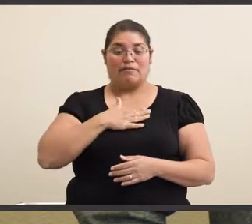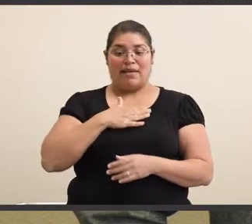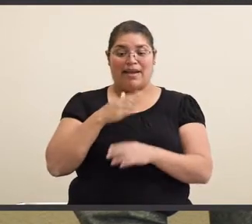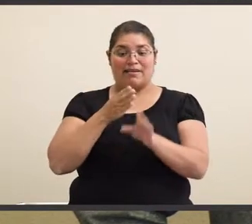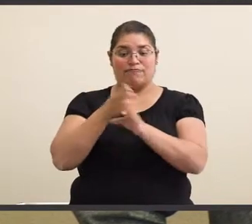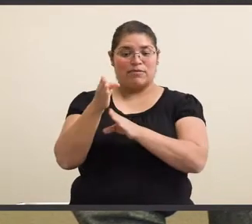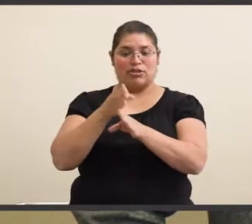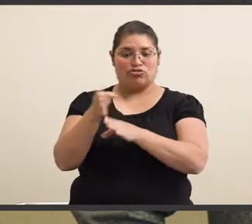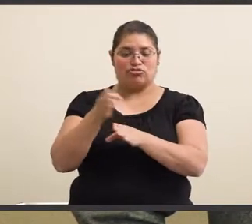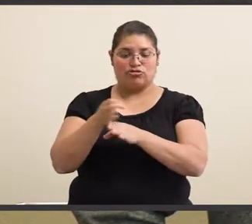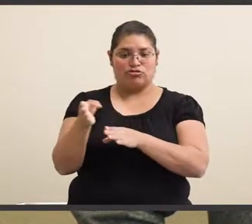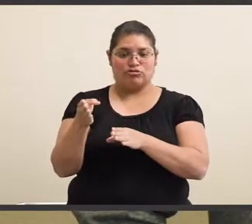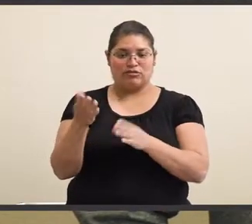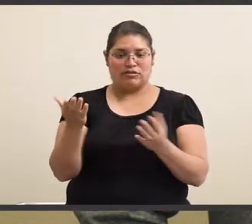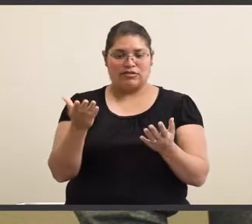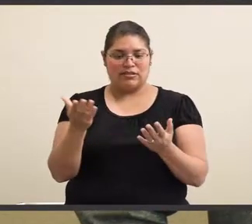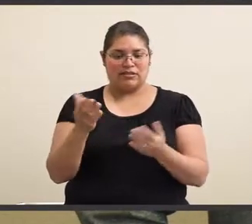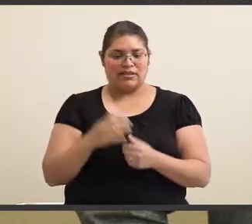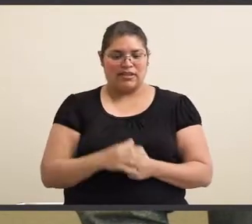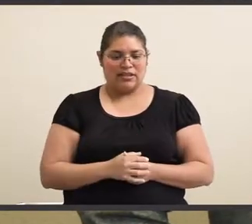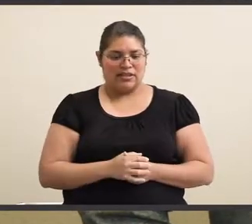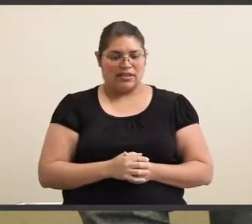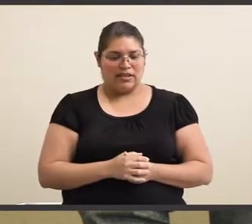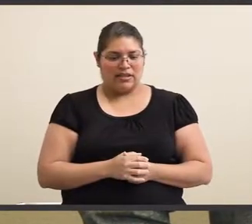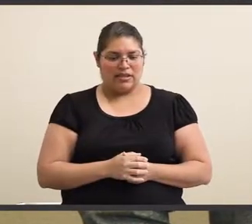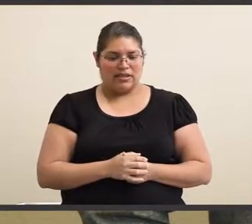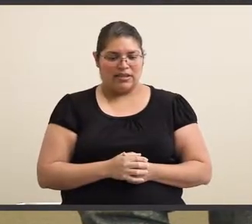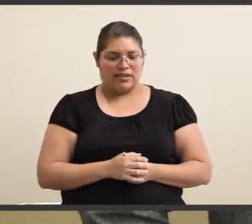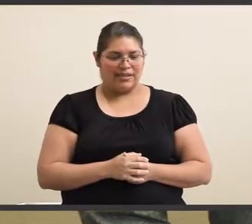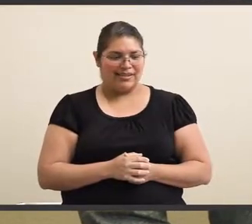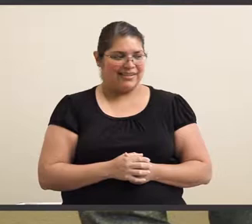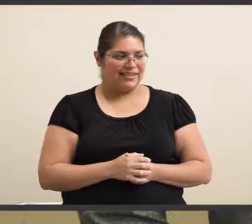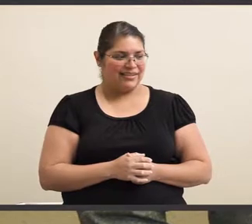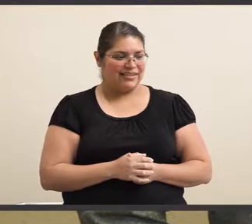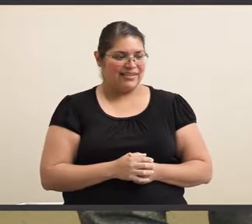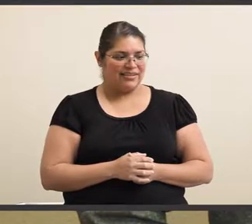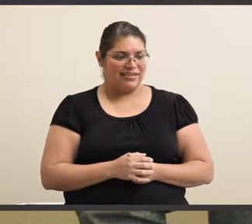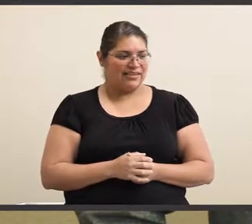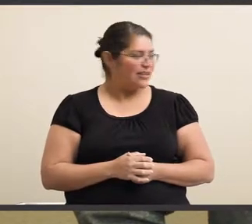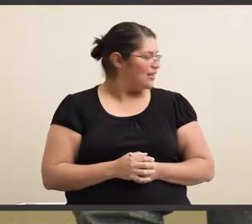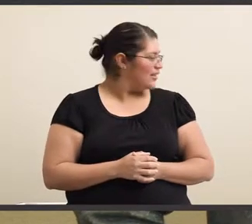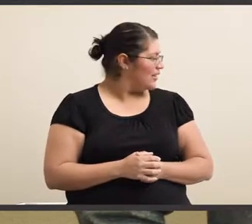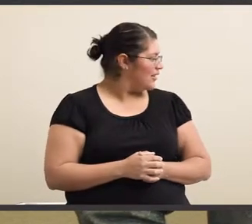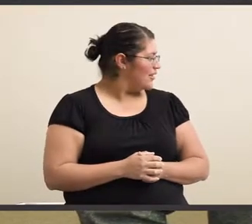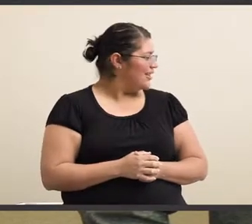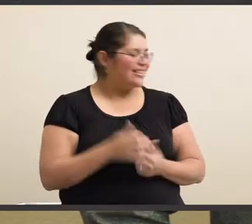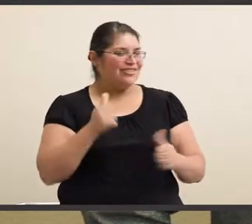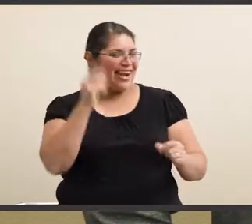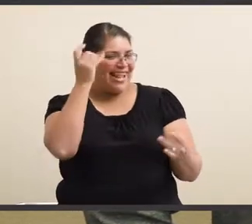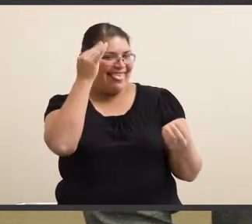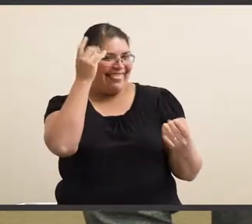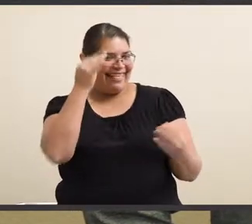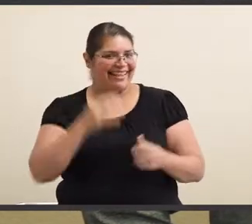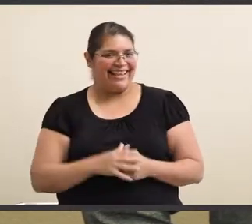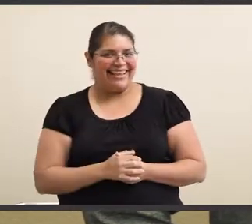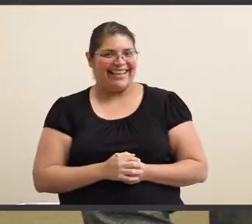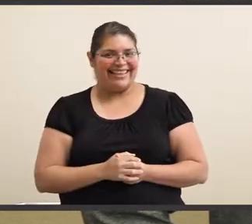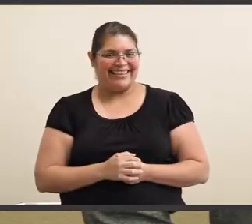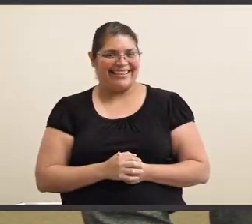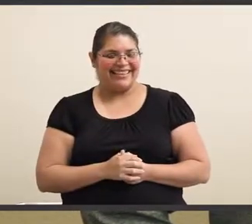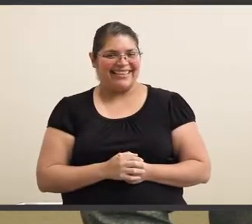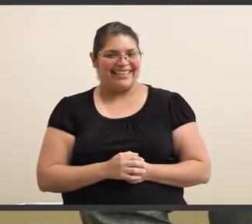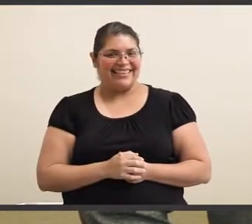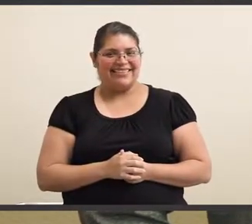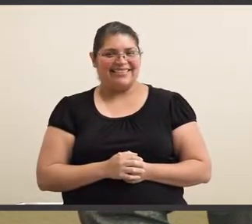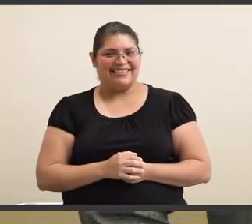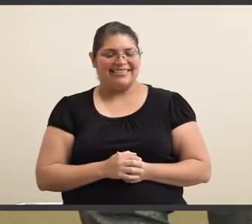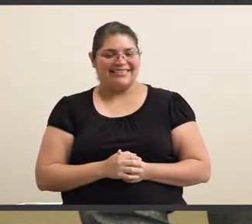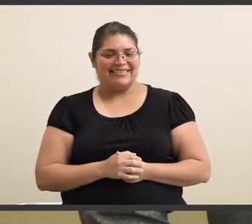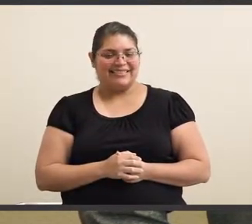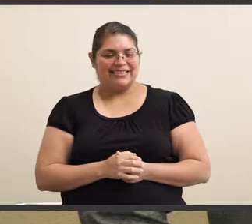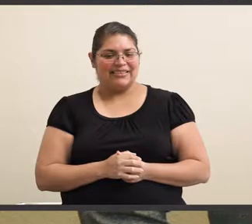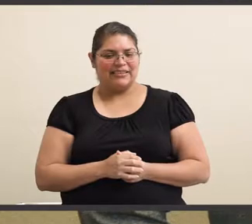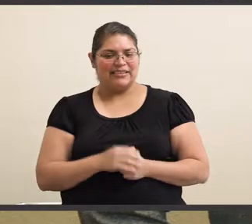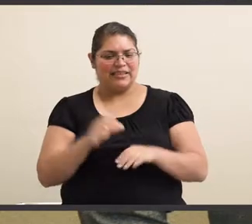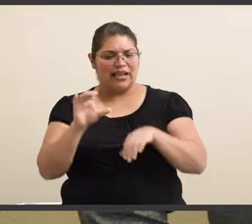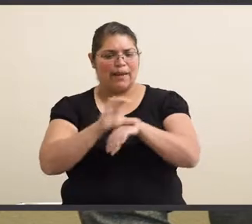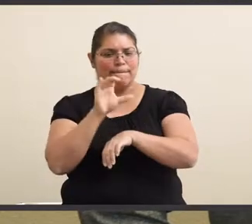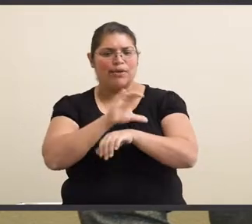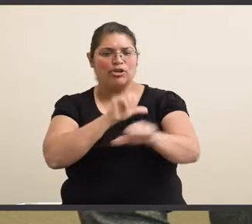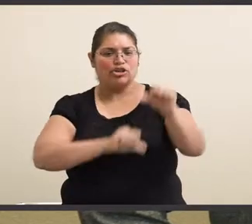computer